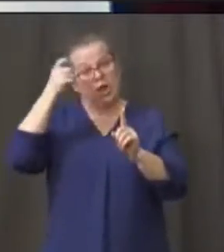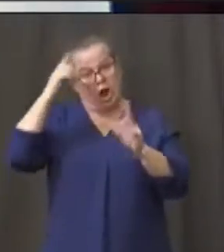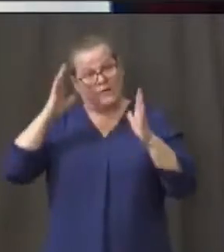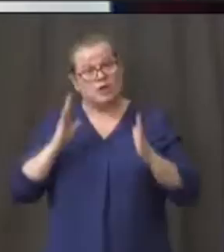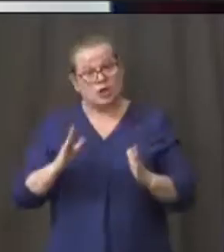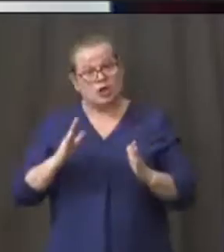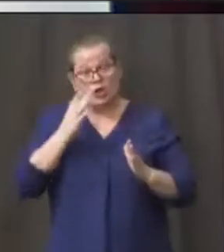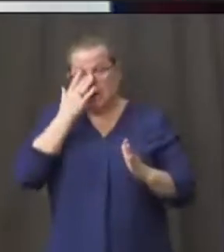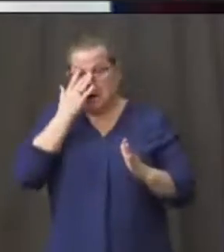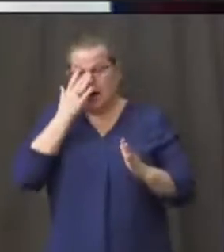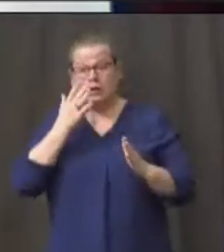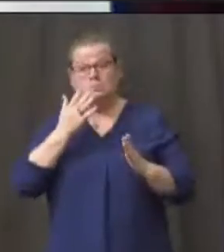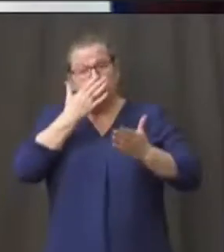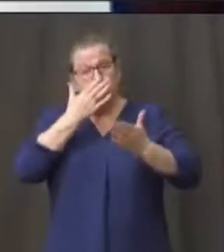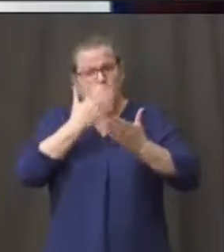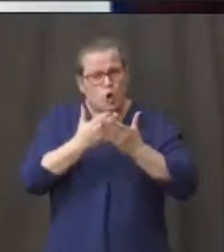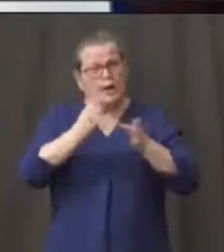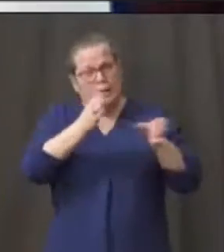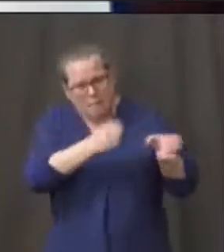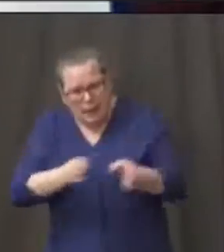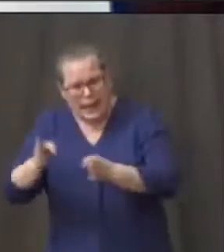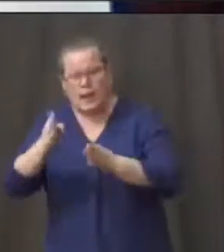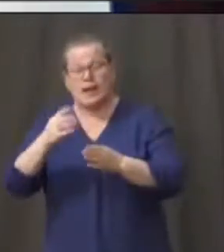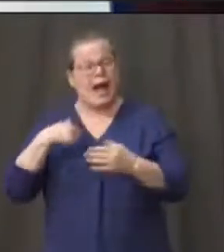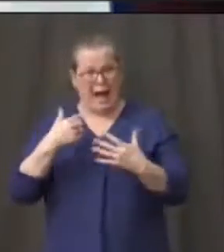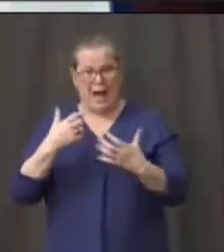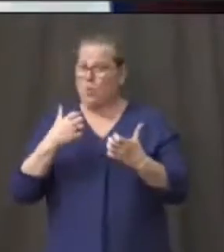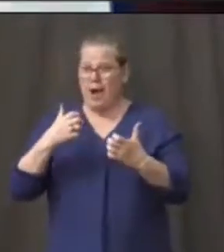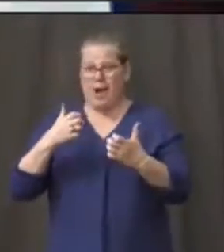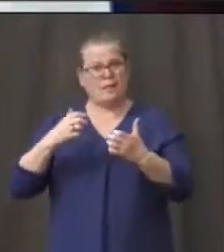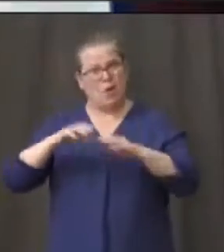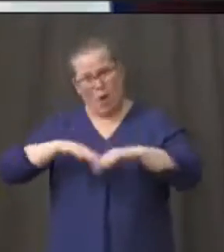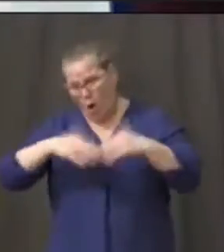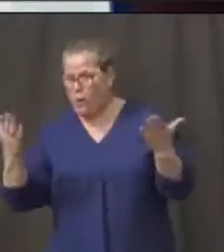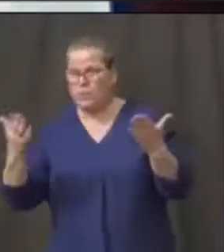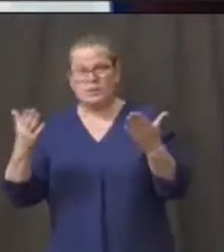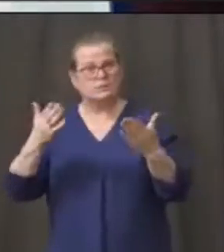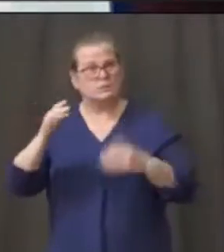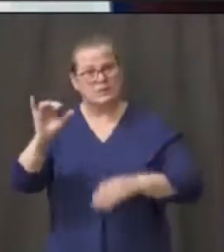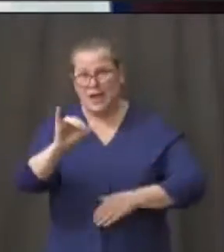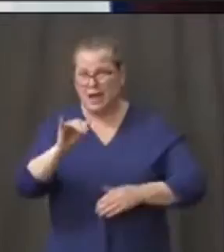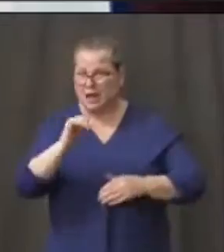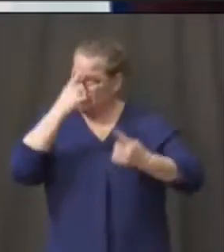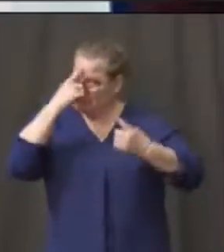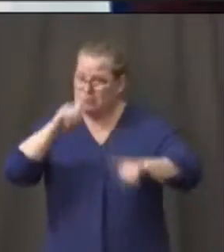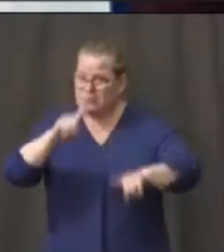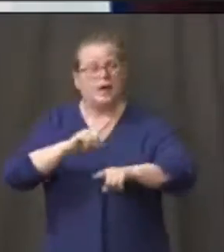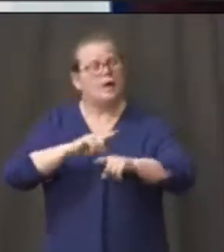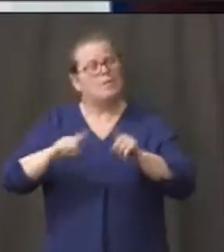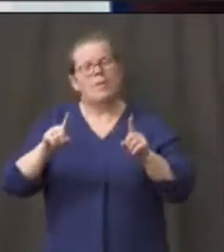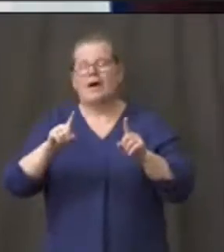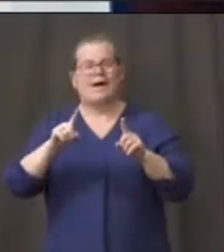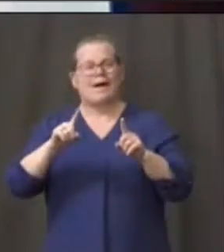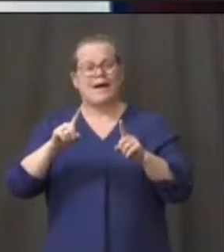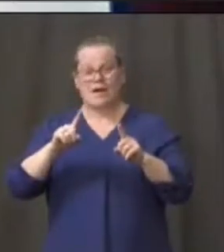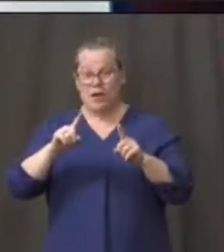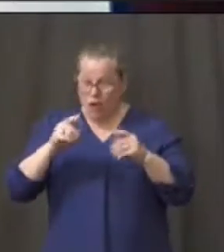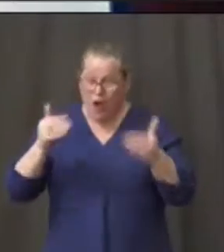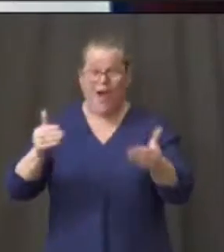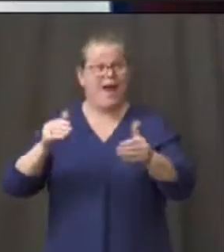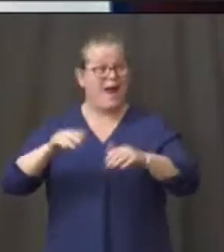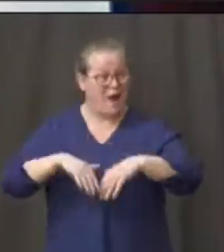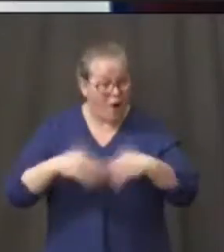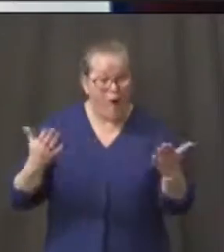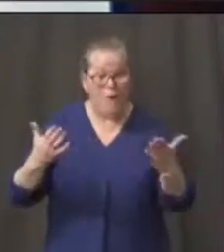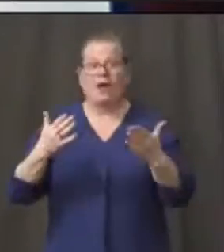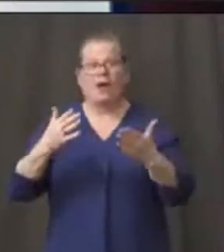I don't want to have to go to our residents and say, well, you've got a shelter in place for another six weeks because we didn't do it right the first time. This is